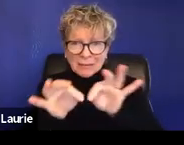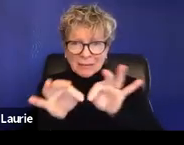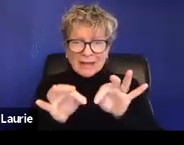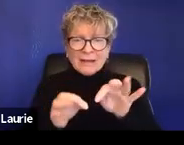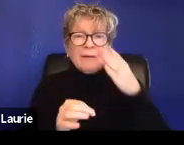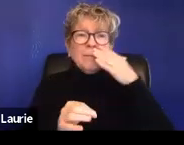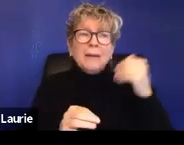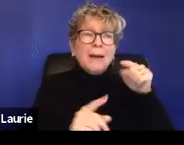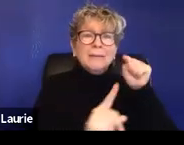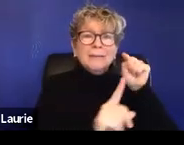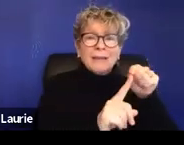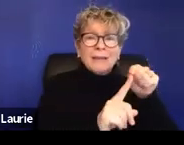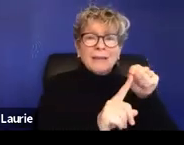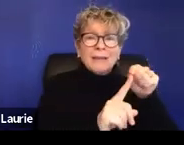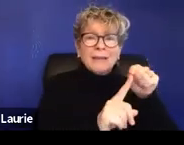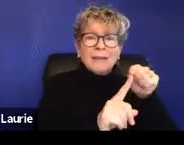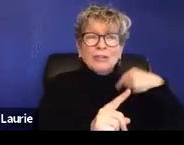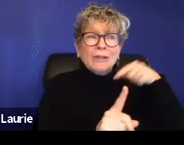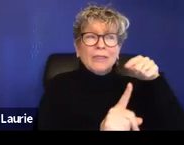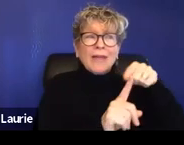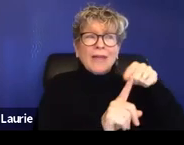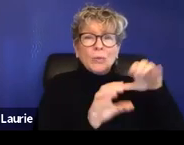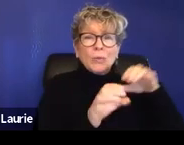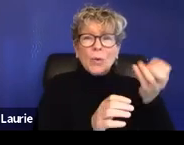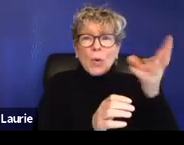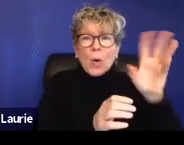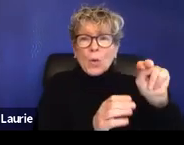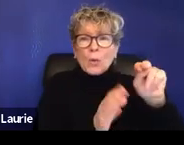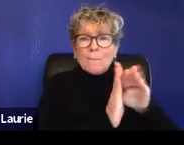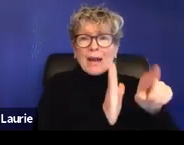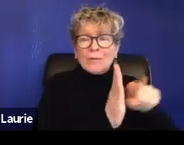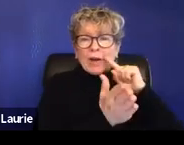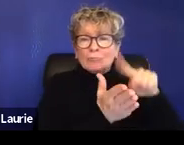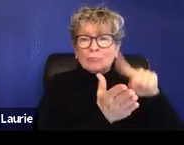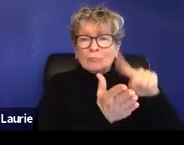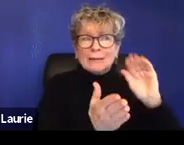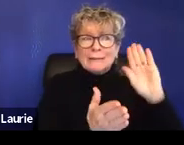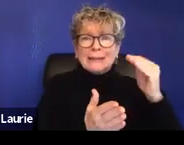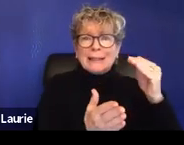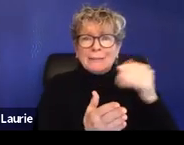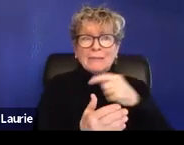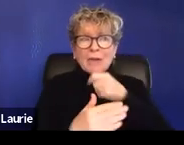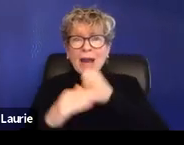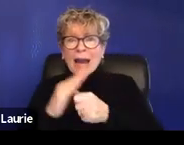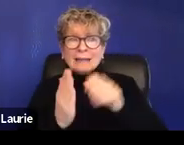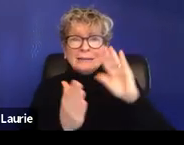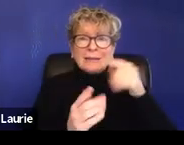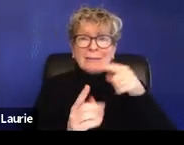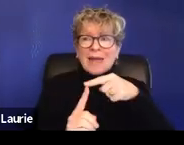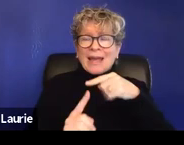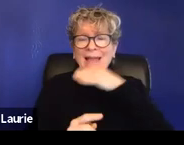was lying or trying to hide information from the government. Um, places of employment, past addresses,